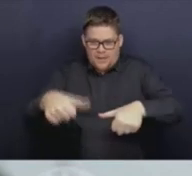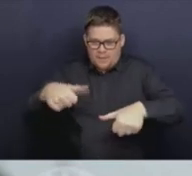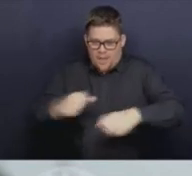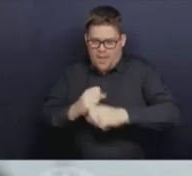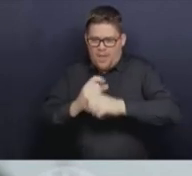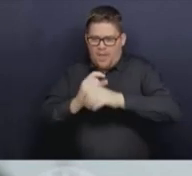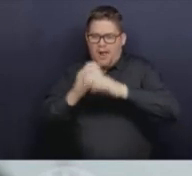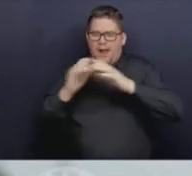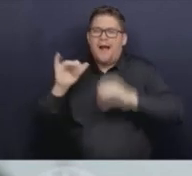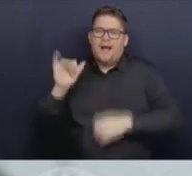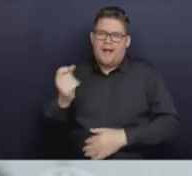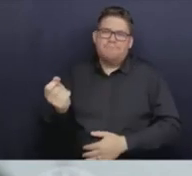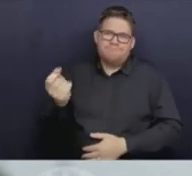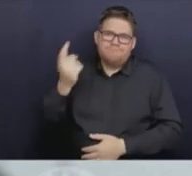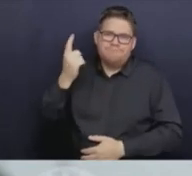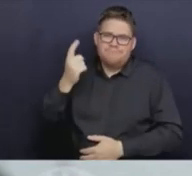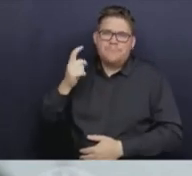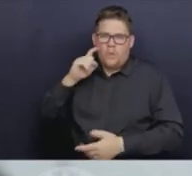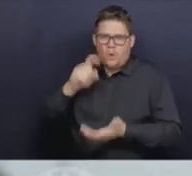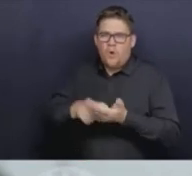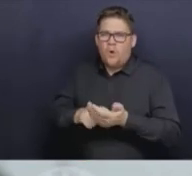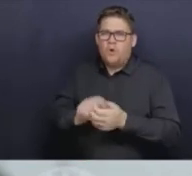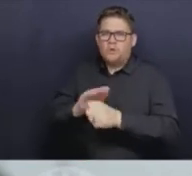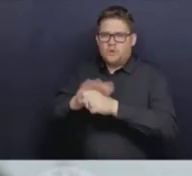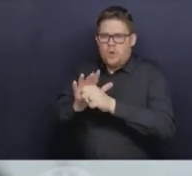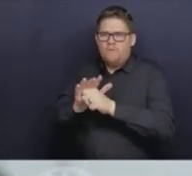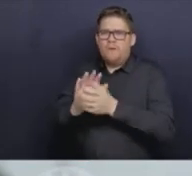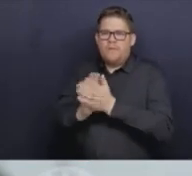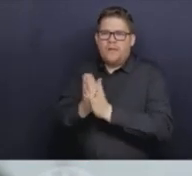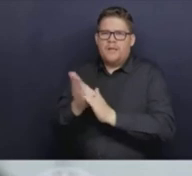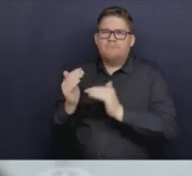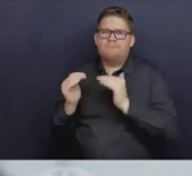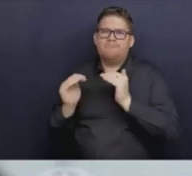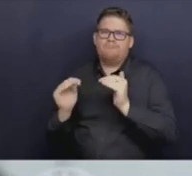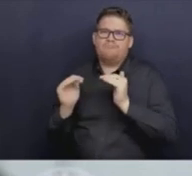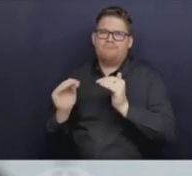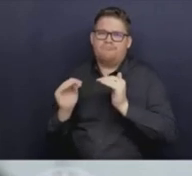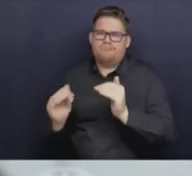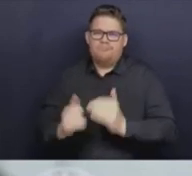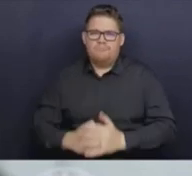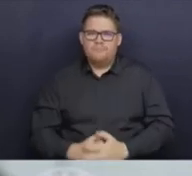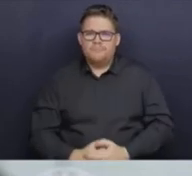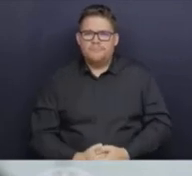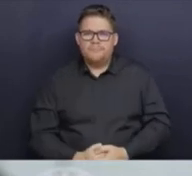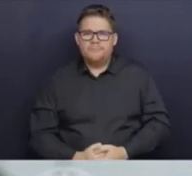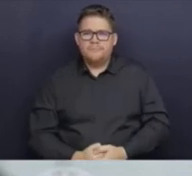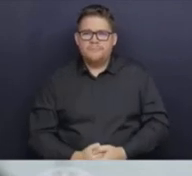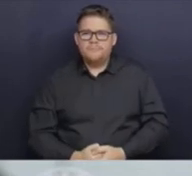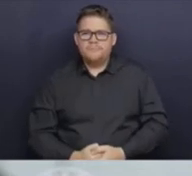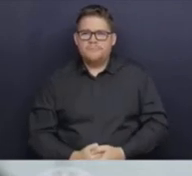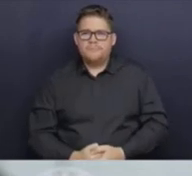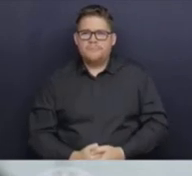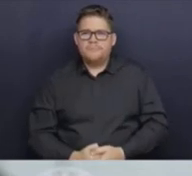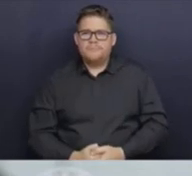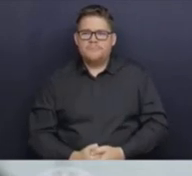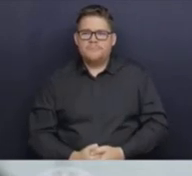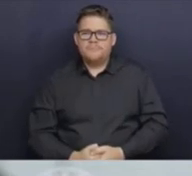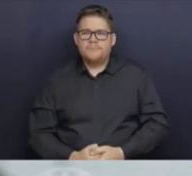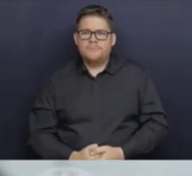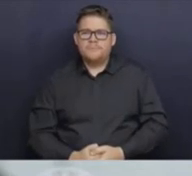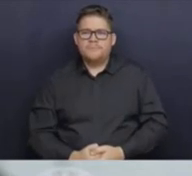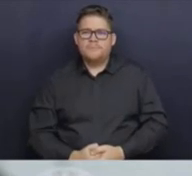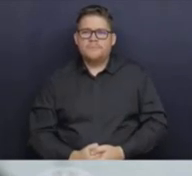the same thing across time. And really, this is thanks to